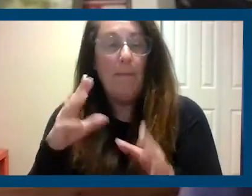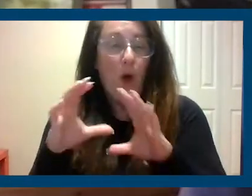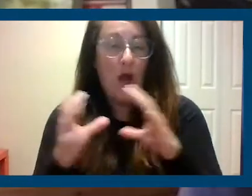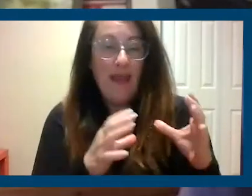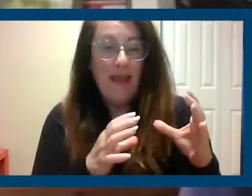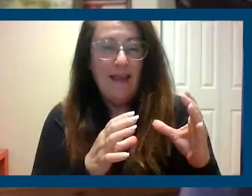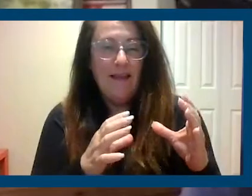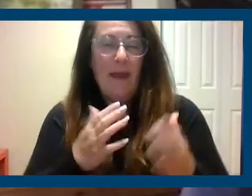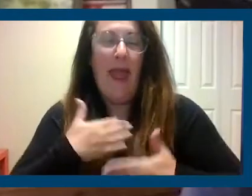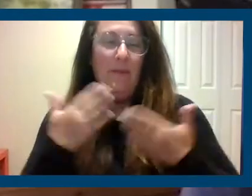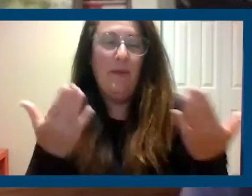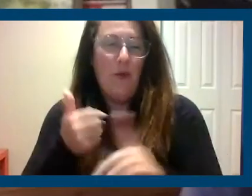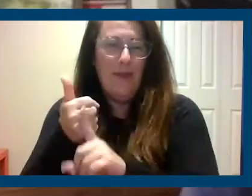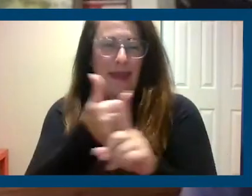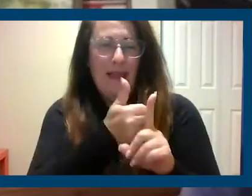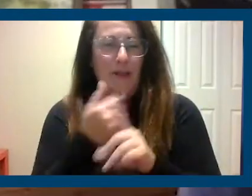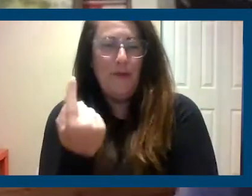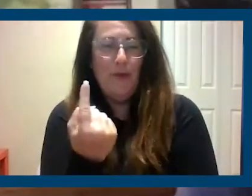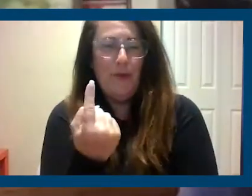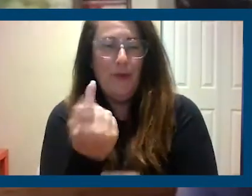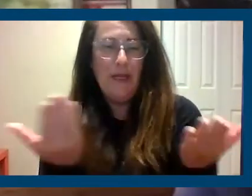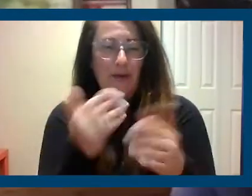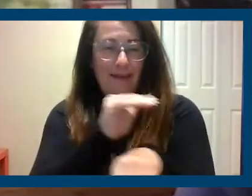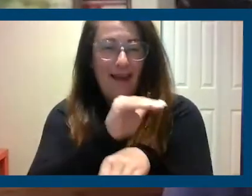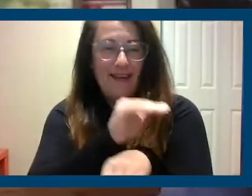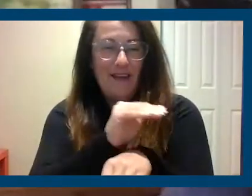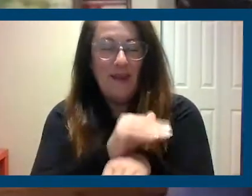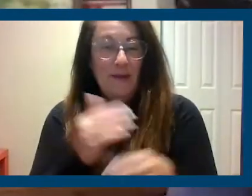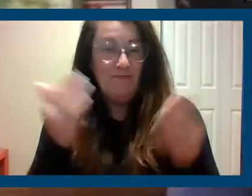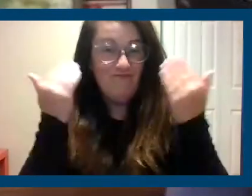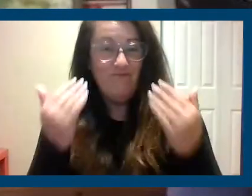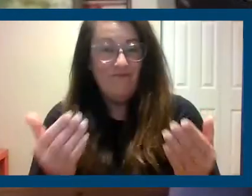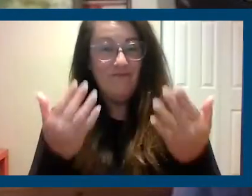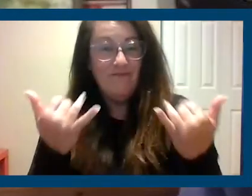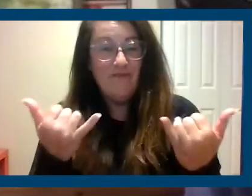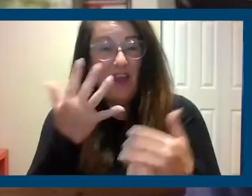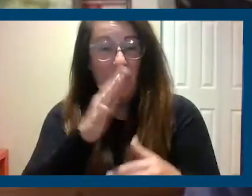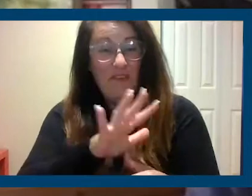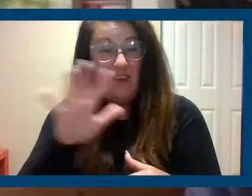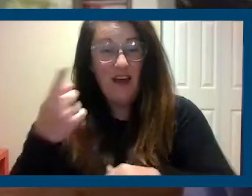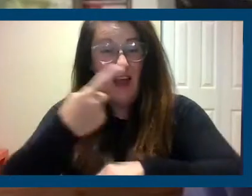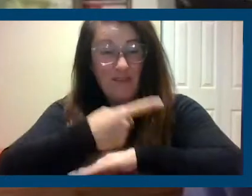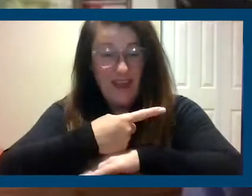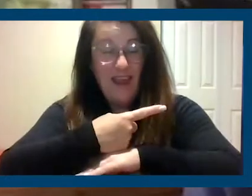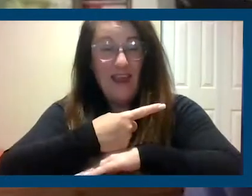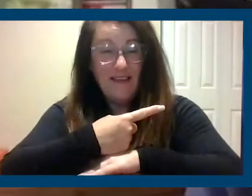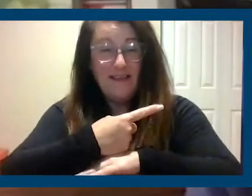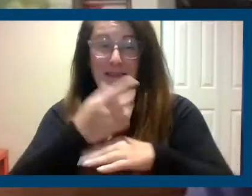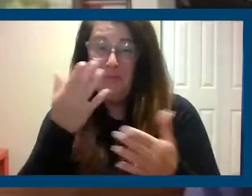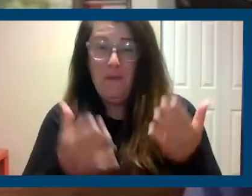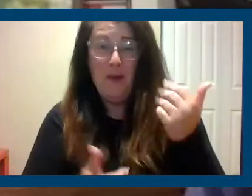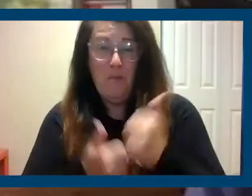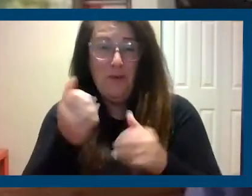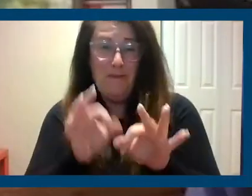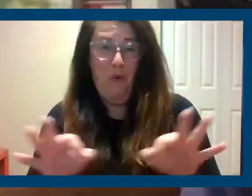each and every one of you this evening. As we embark on the next 55 days, probably the most important